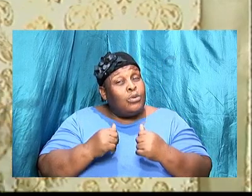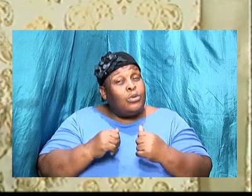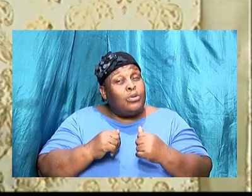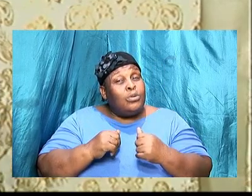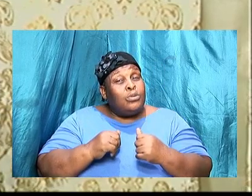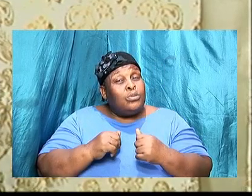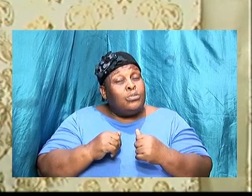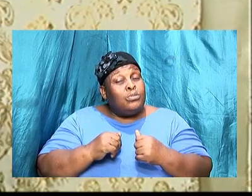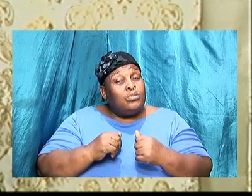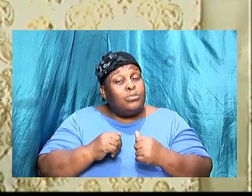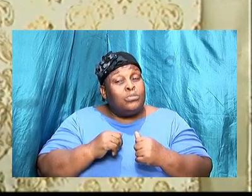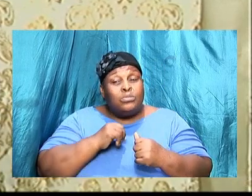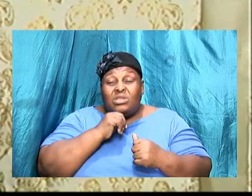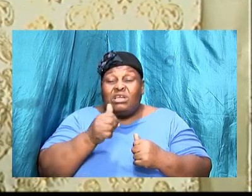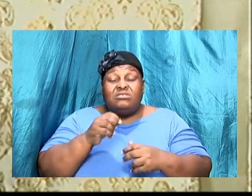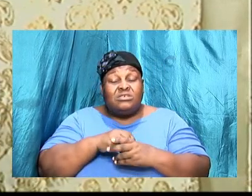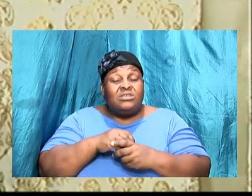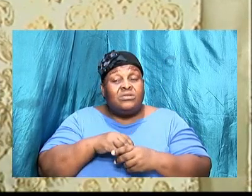entirety.